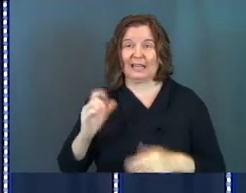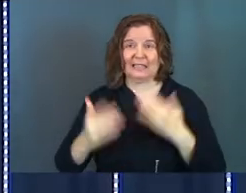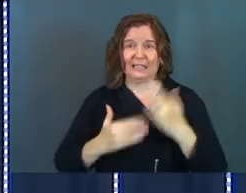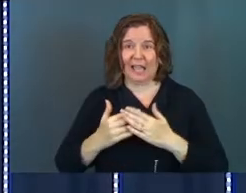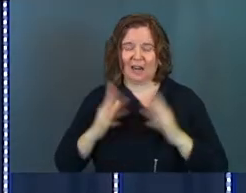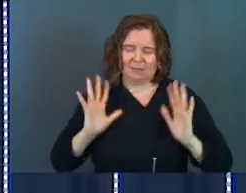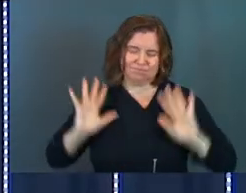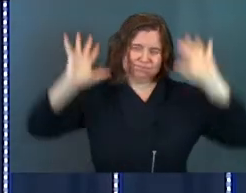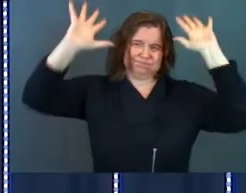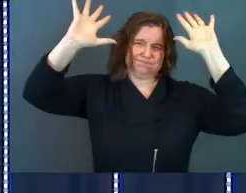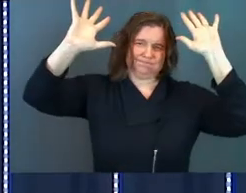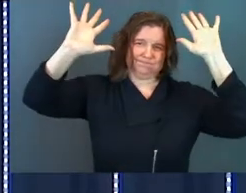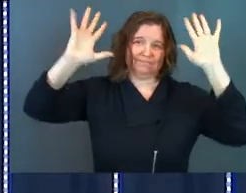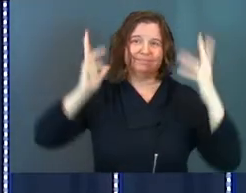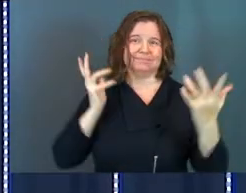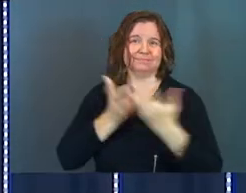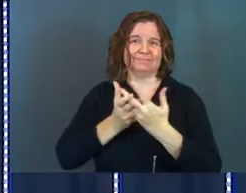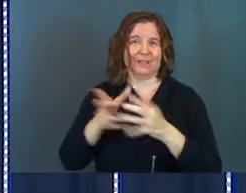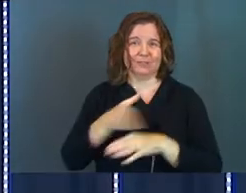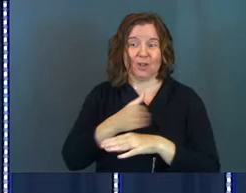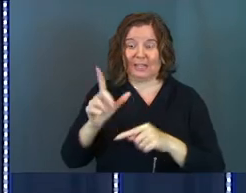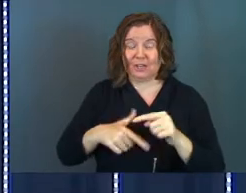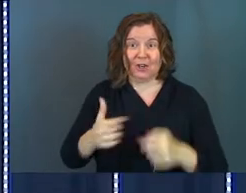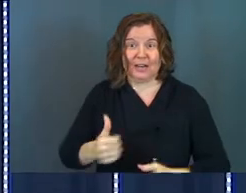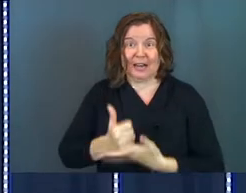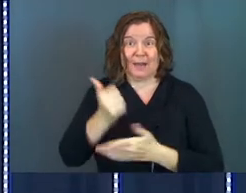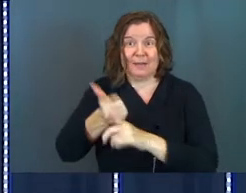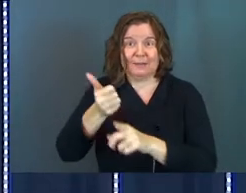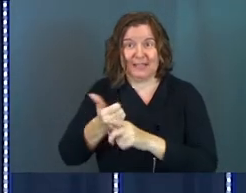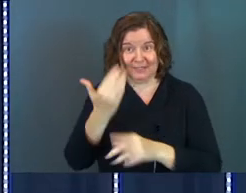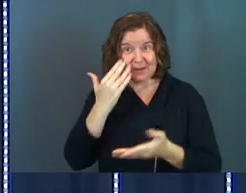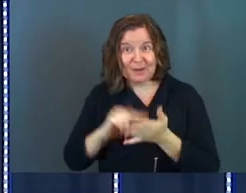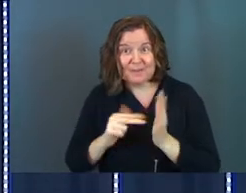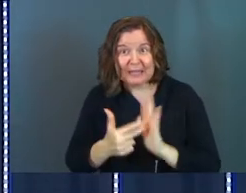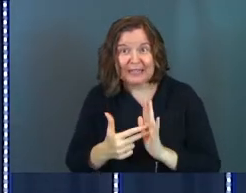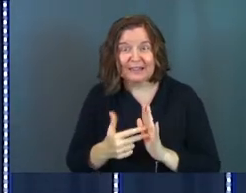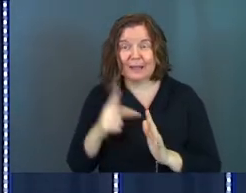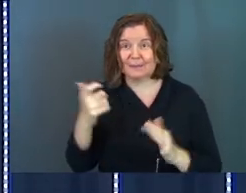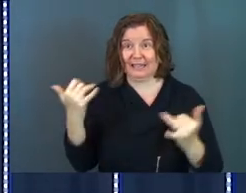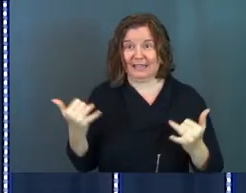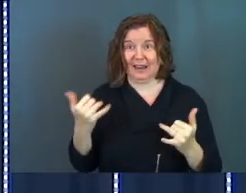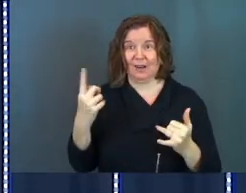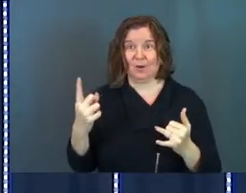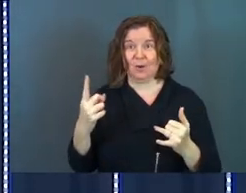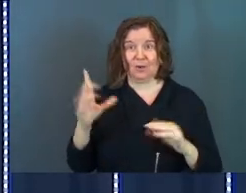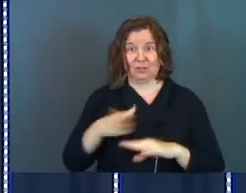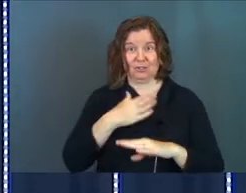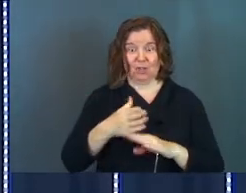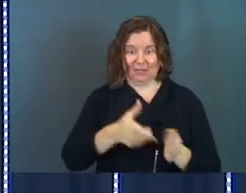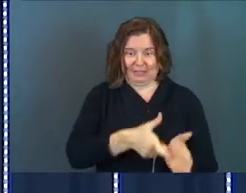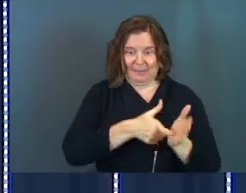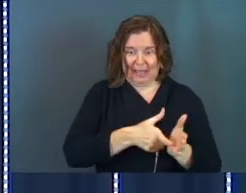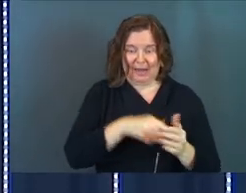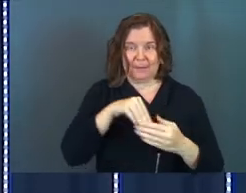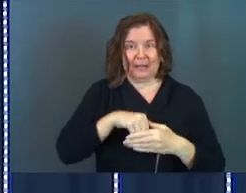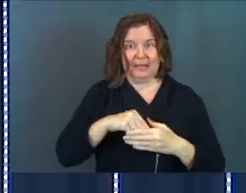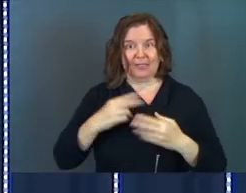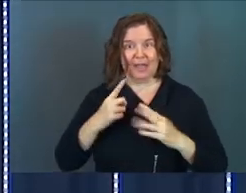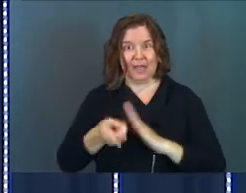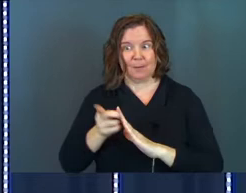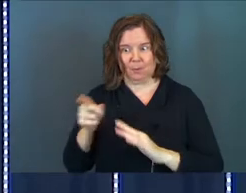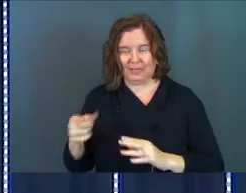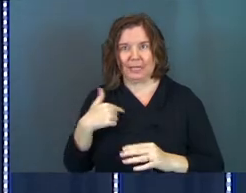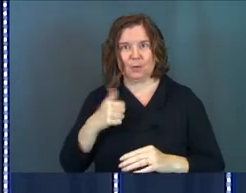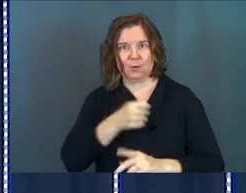and his hands would shoot straight up. He couldn't help himself, you know what I mean? because not only did the song demand it, but in that moment,